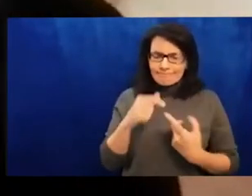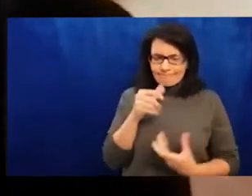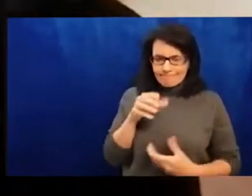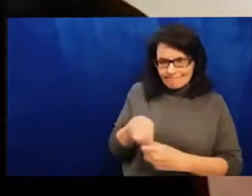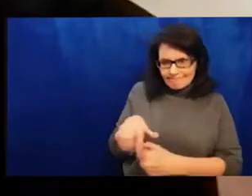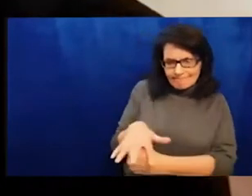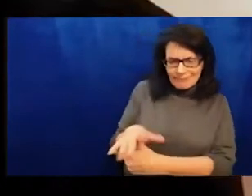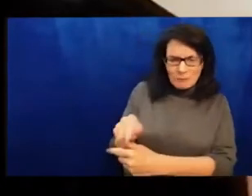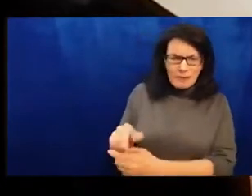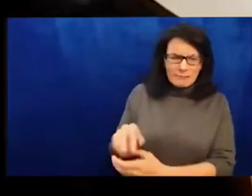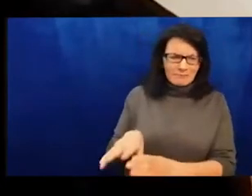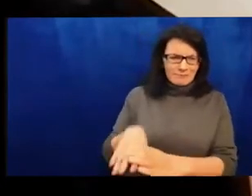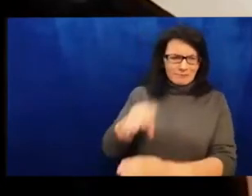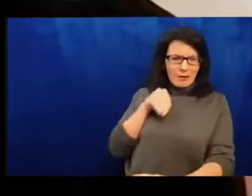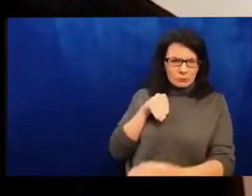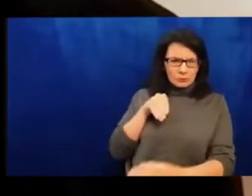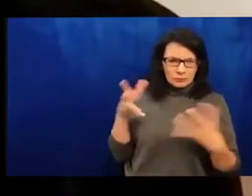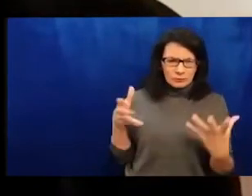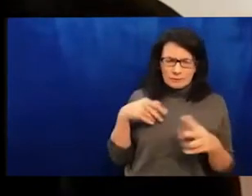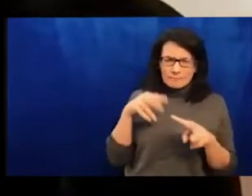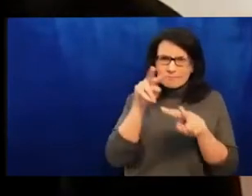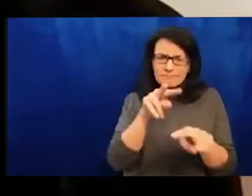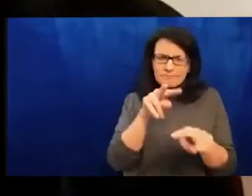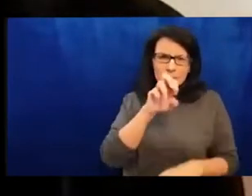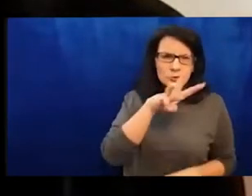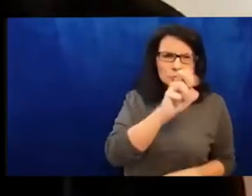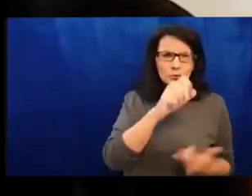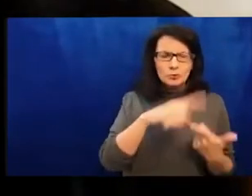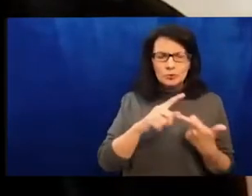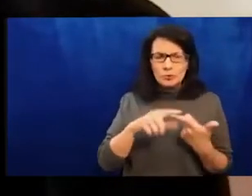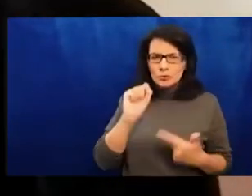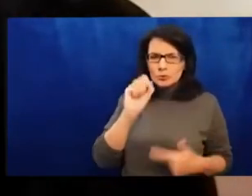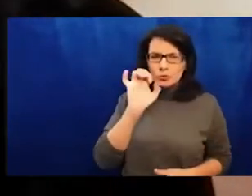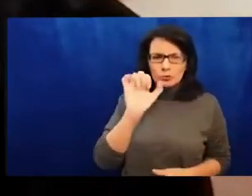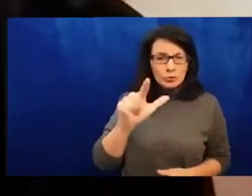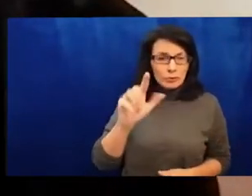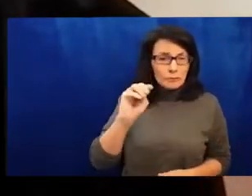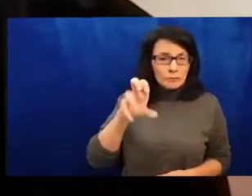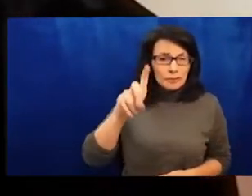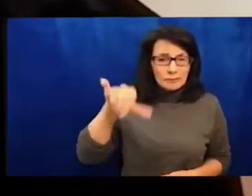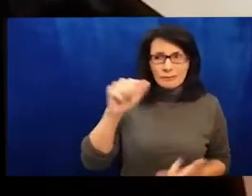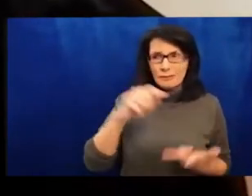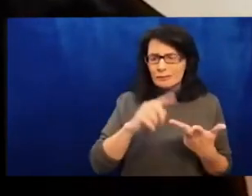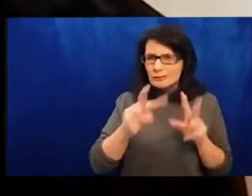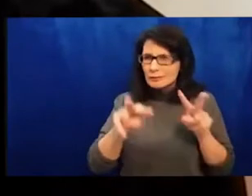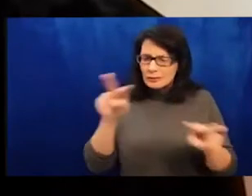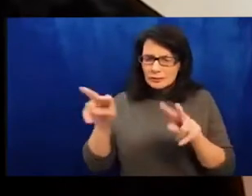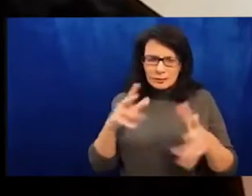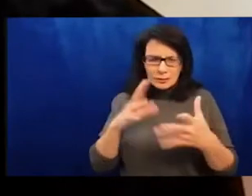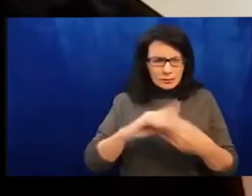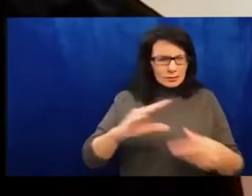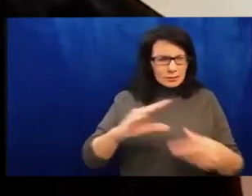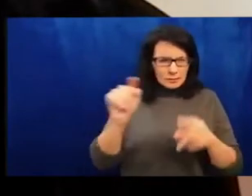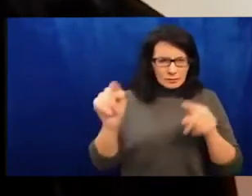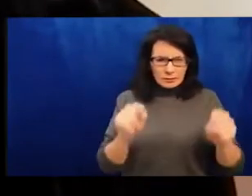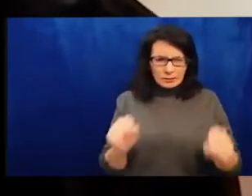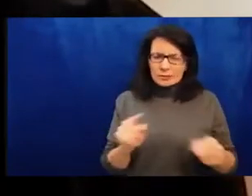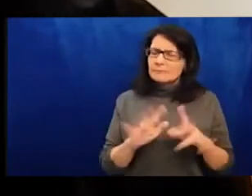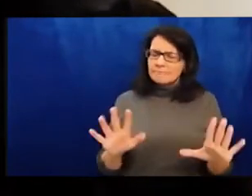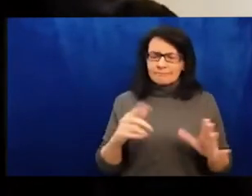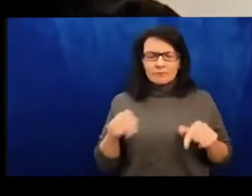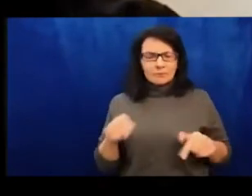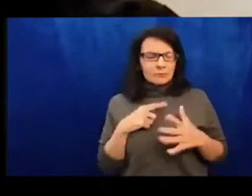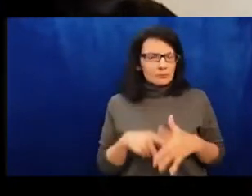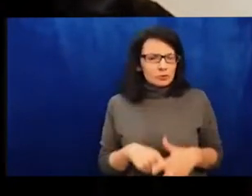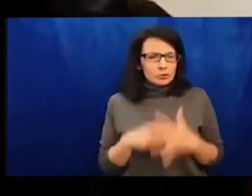workers be in this struggle? This program is intended to gather our audiences of artists and cultural workers who are